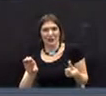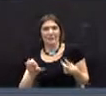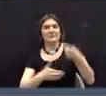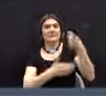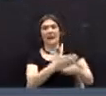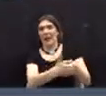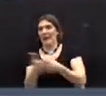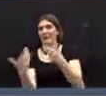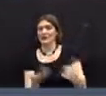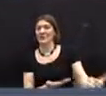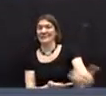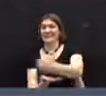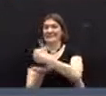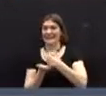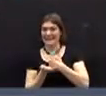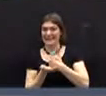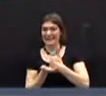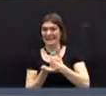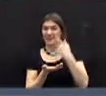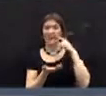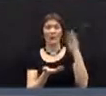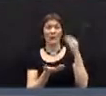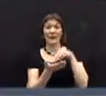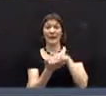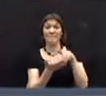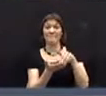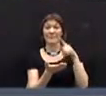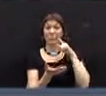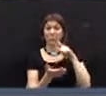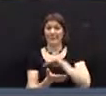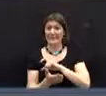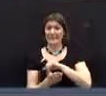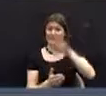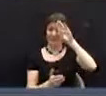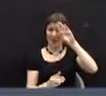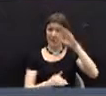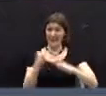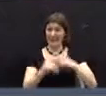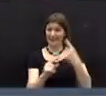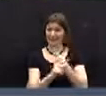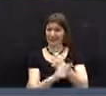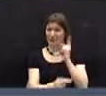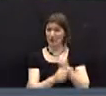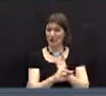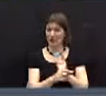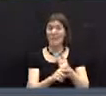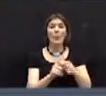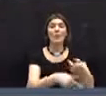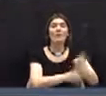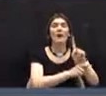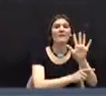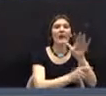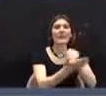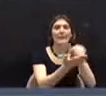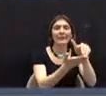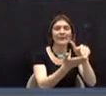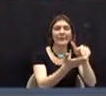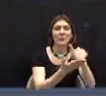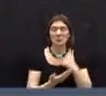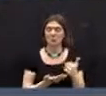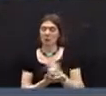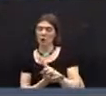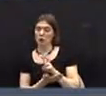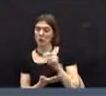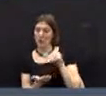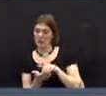for borrowing the entire $14 million for the police fire facility. We only borrowed $5 million, so we raised about $200